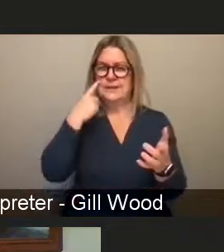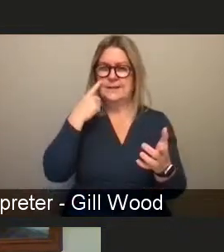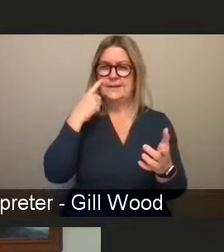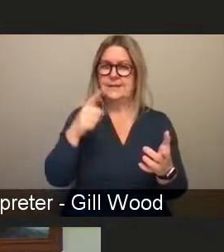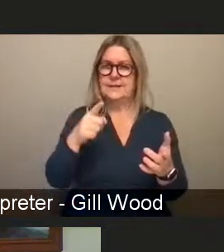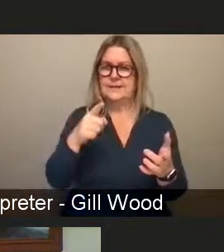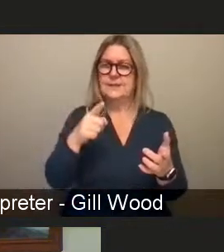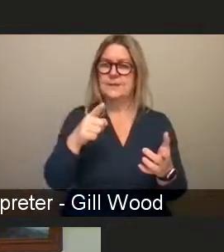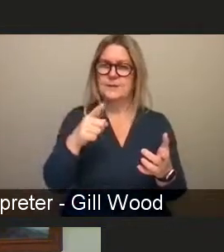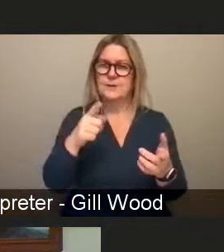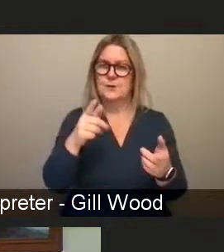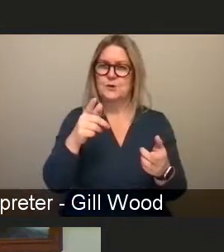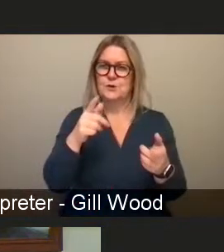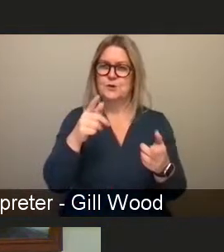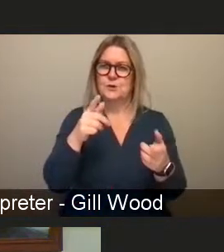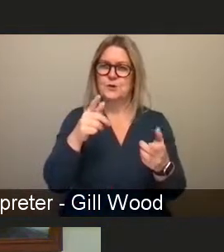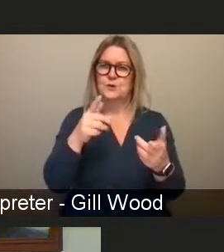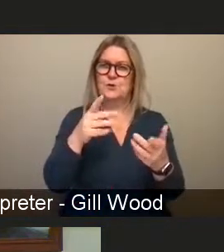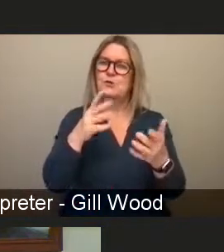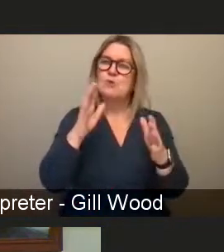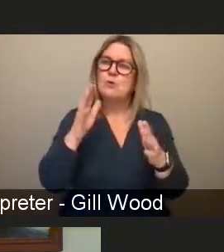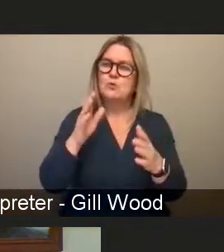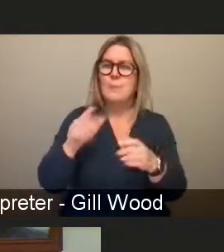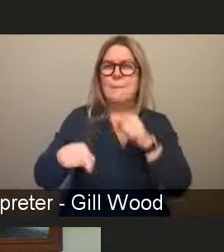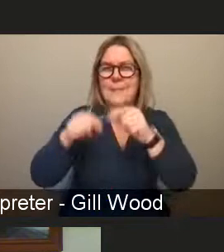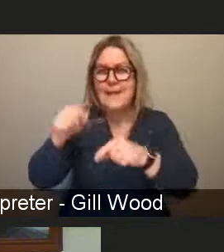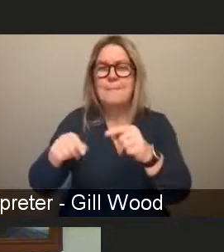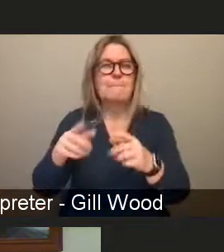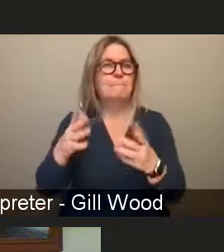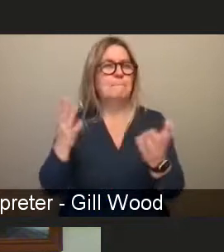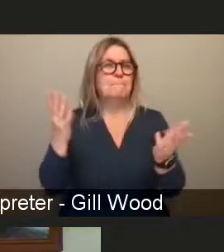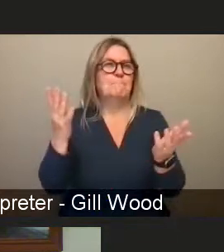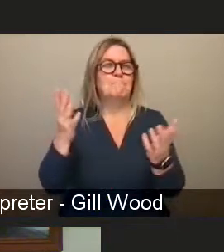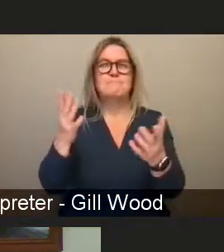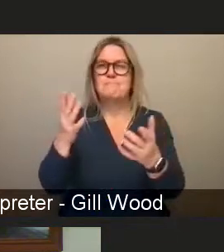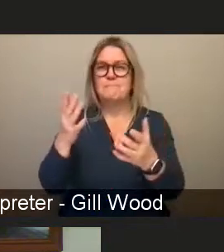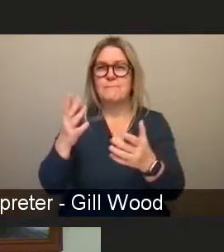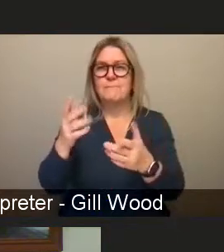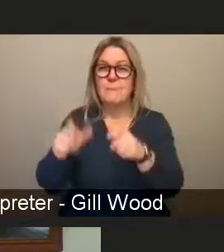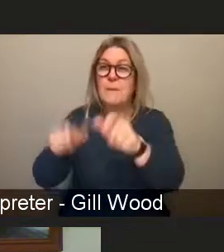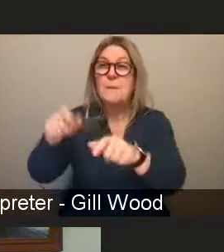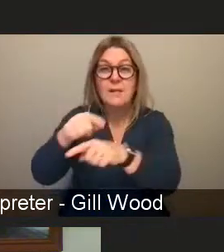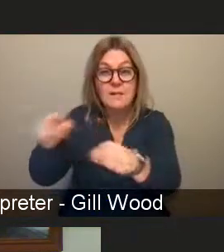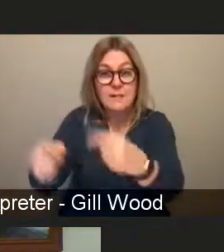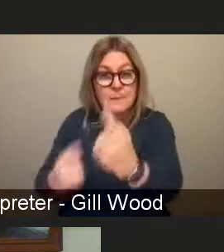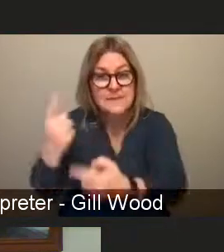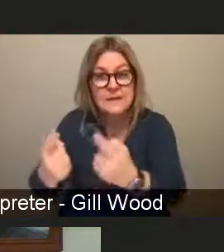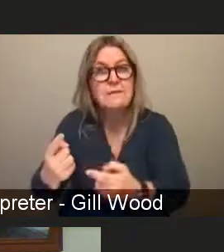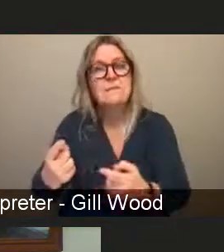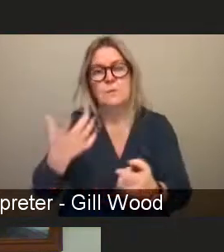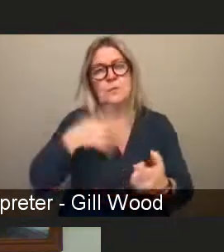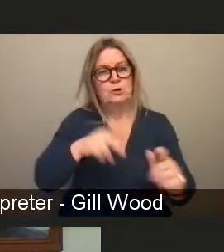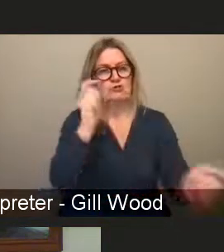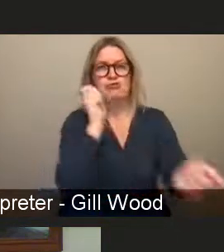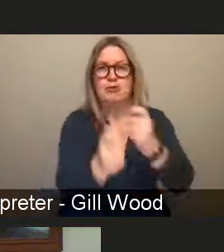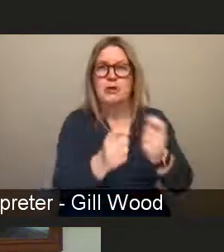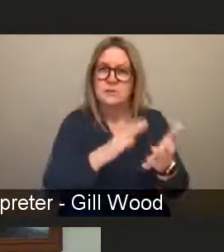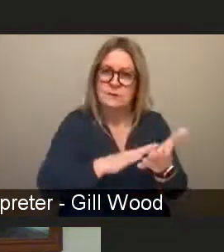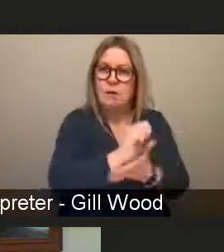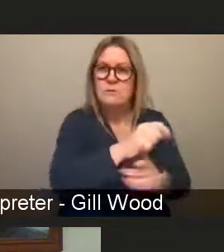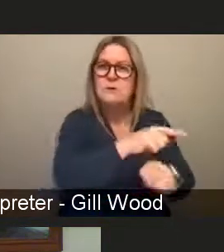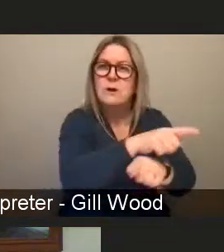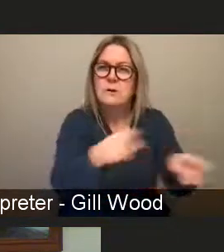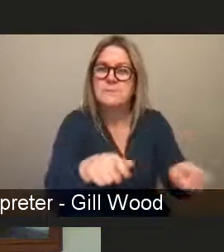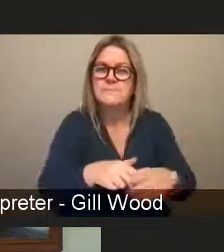rather than doing victim blaming and all of the other institutions thanks marcia and if i come to